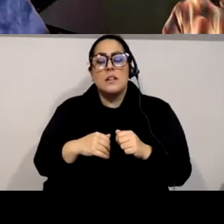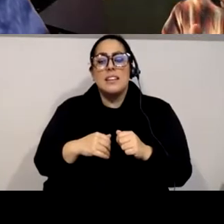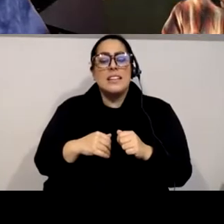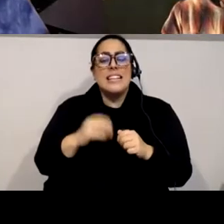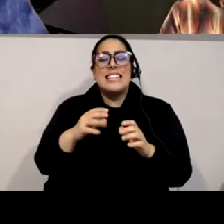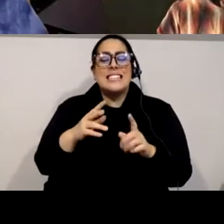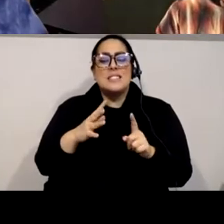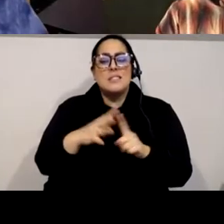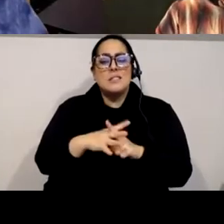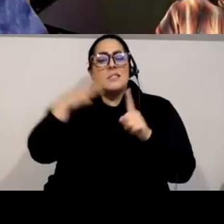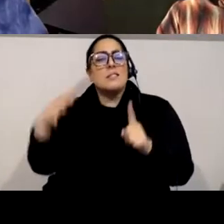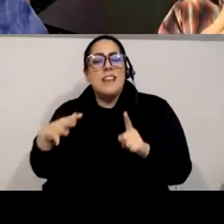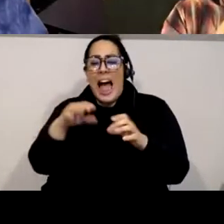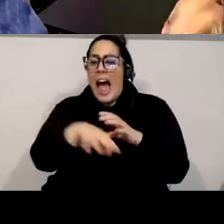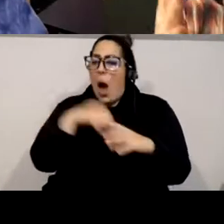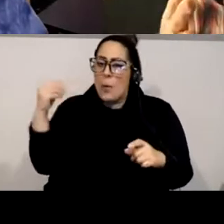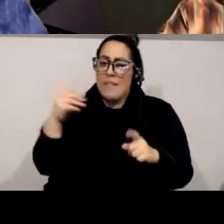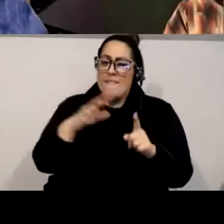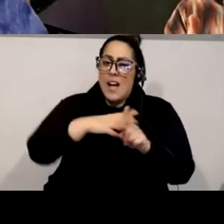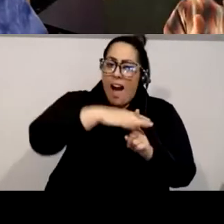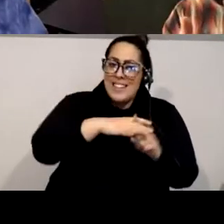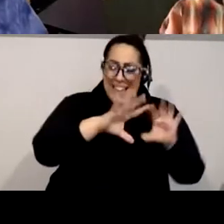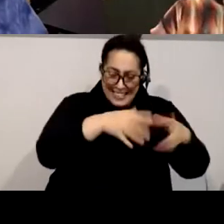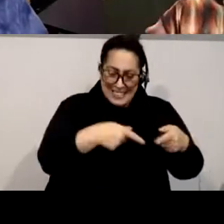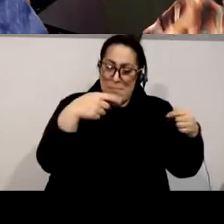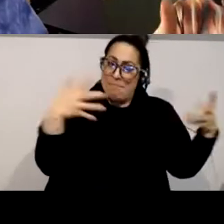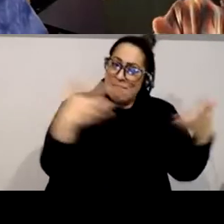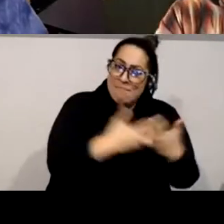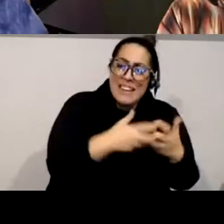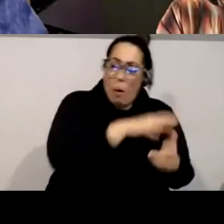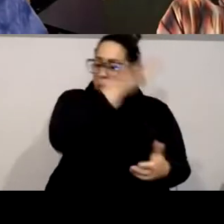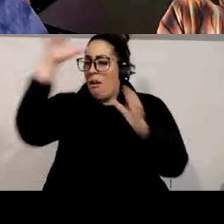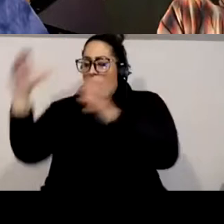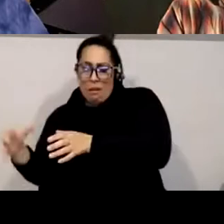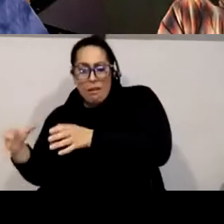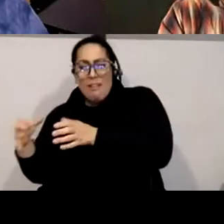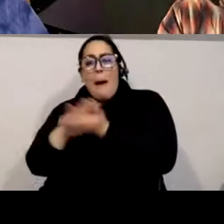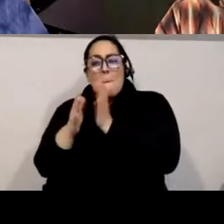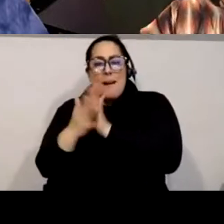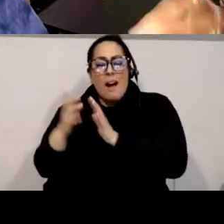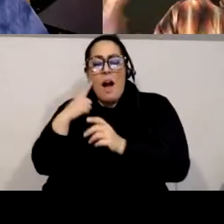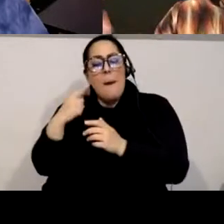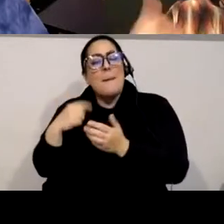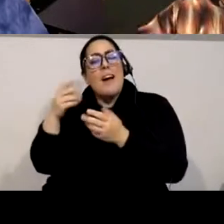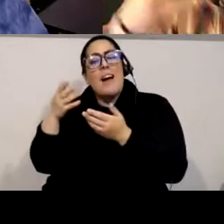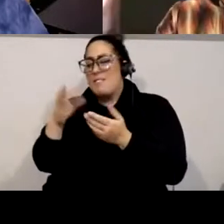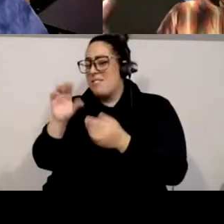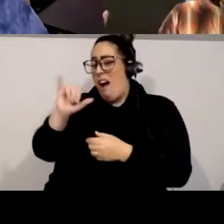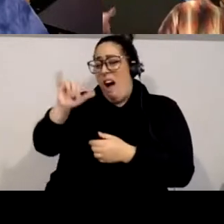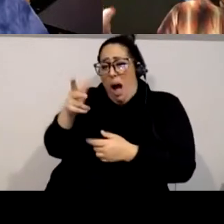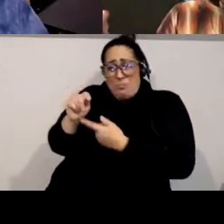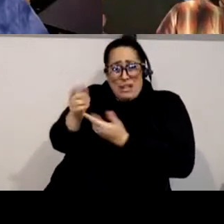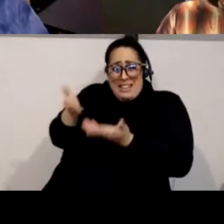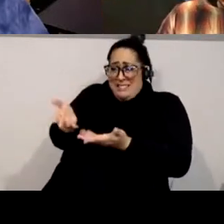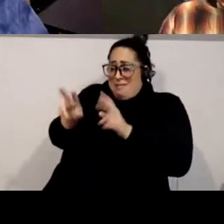context um and it's now become a commodifiable object that's shorn of all of